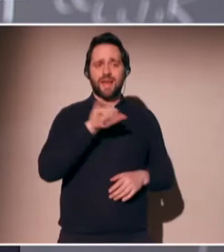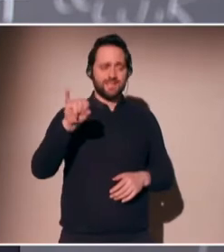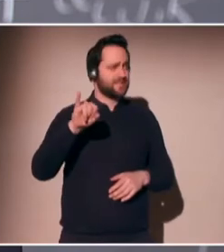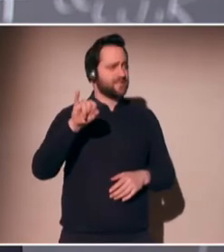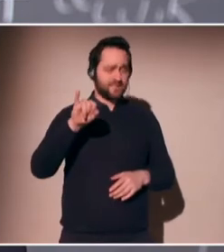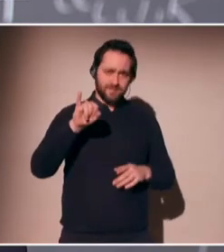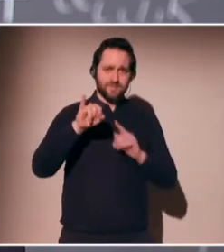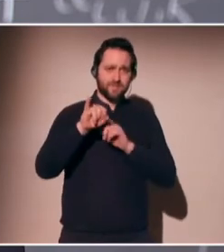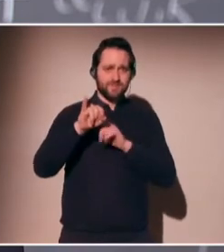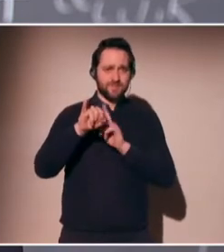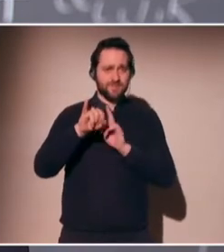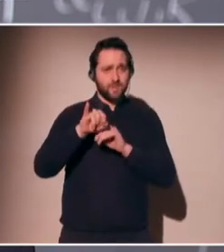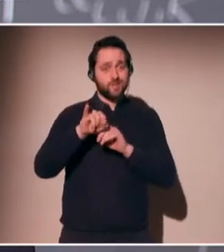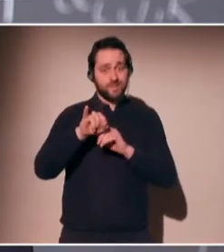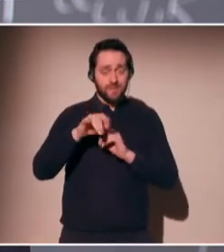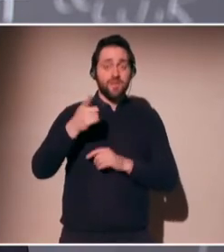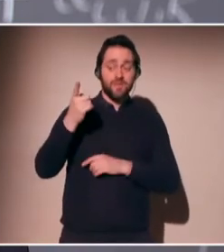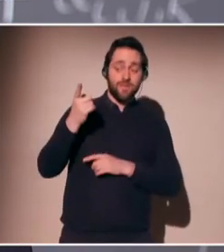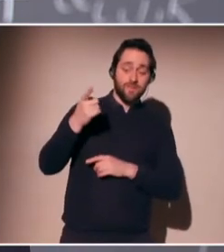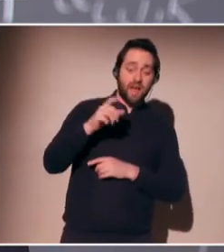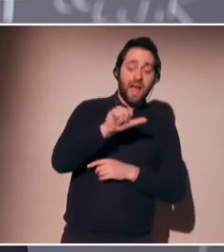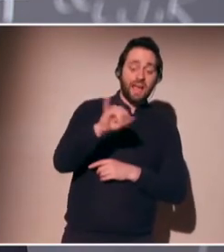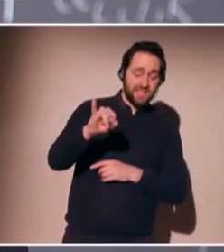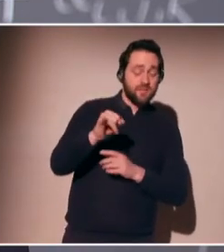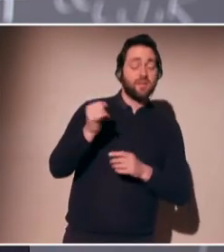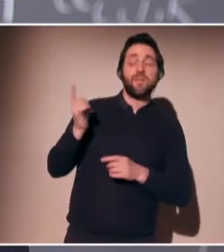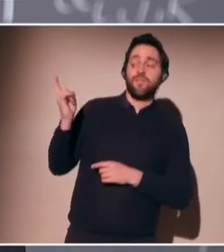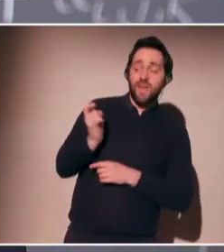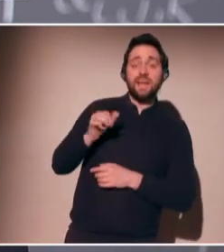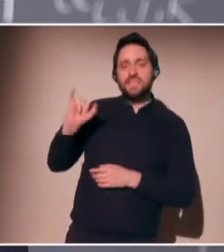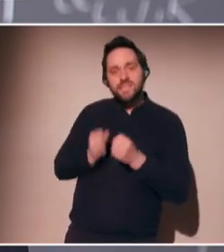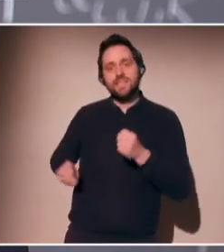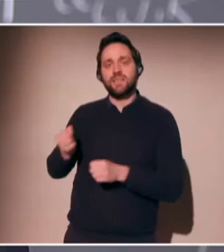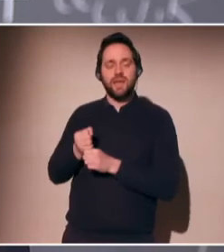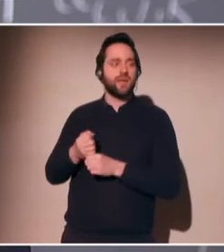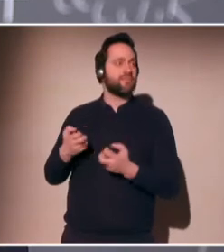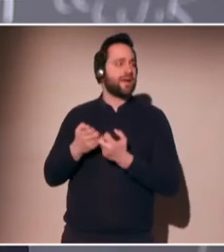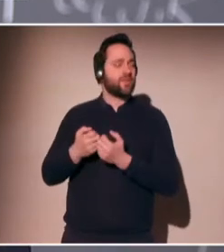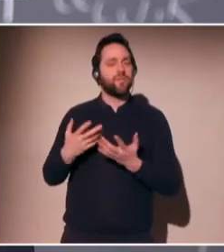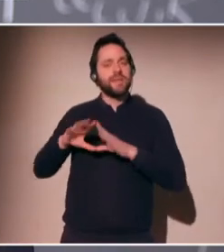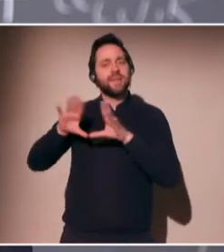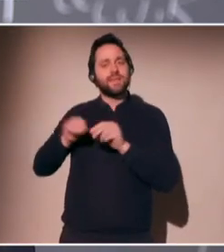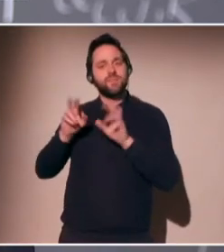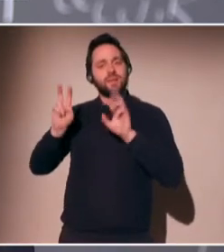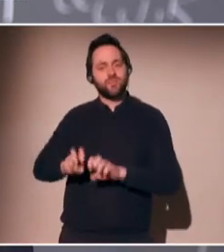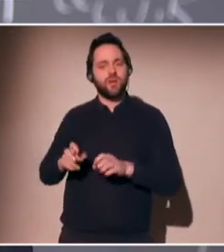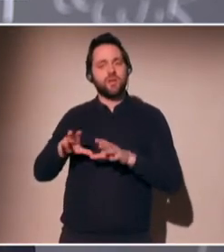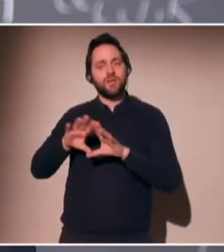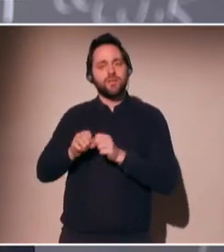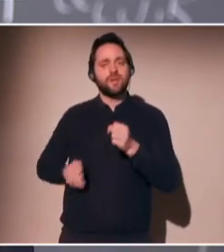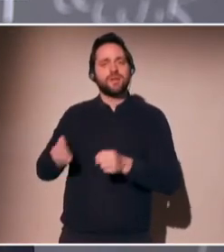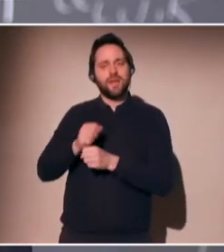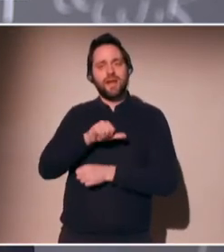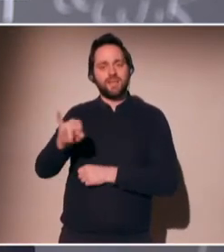AI will, in fact, correspond to those, will have the profiles, in a way, of those who are actually developing it. And if we don't have